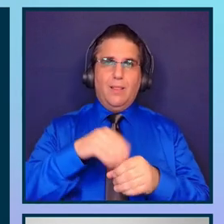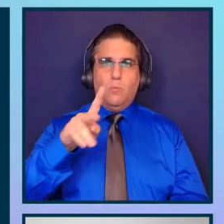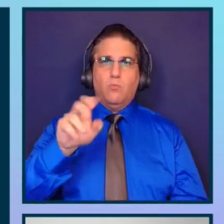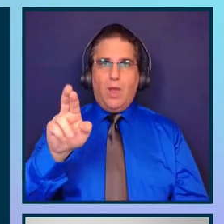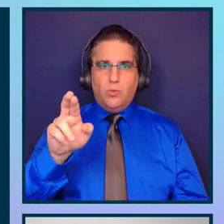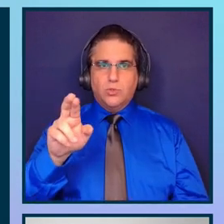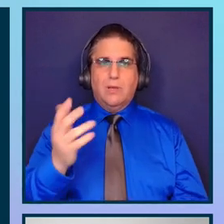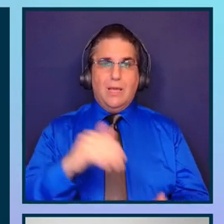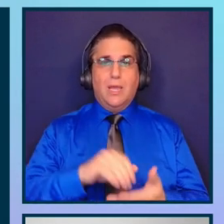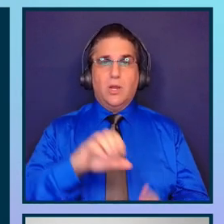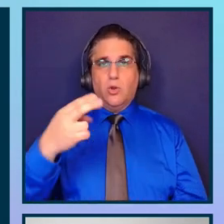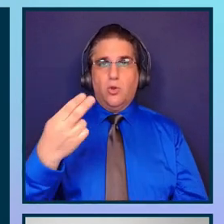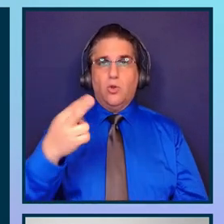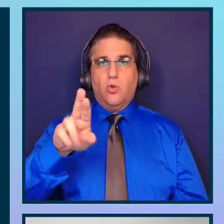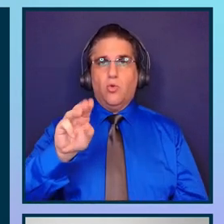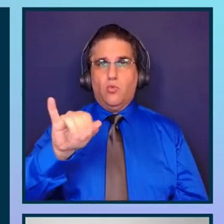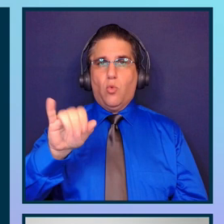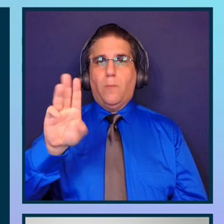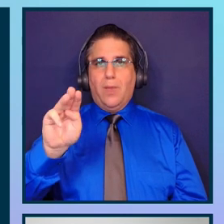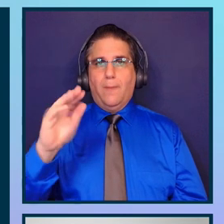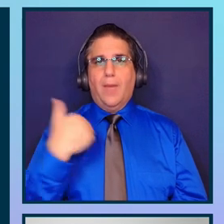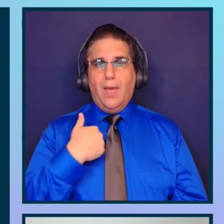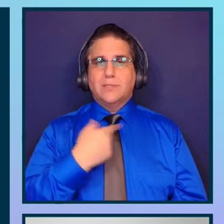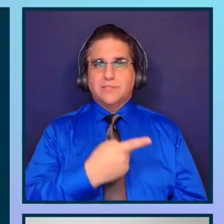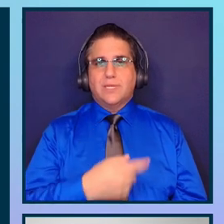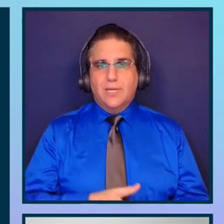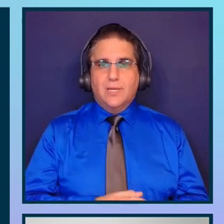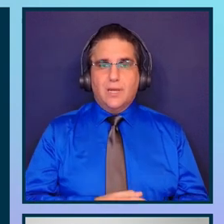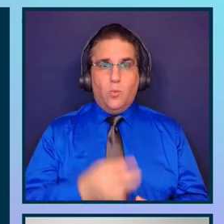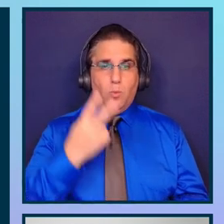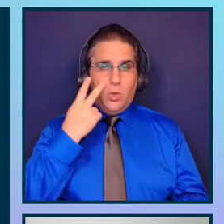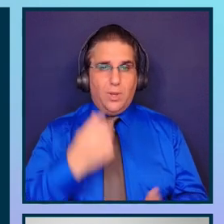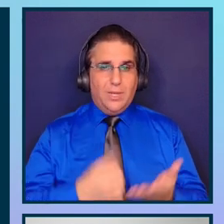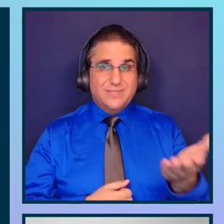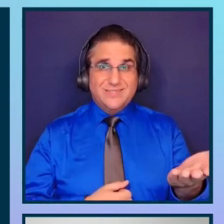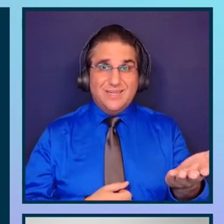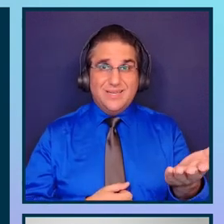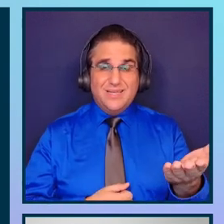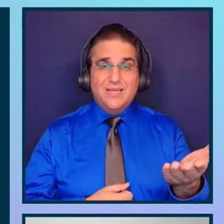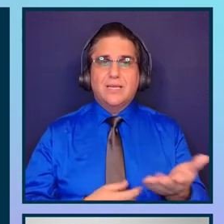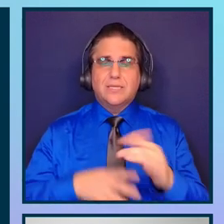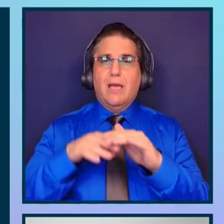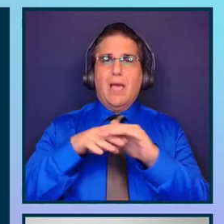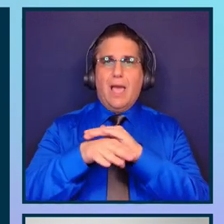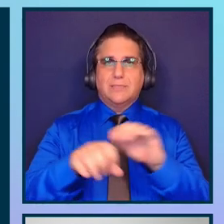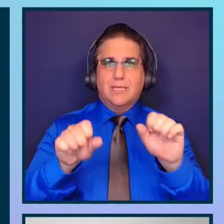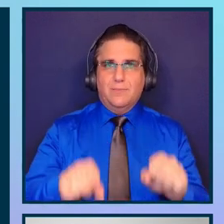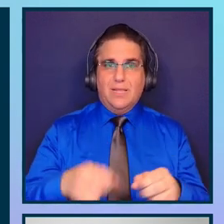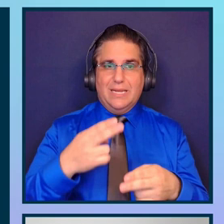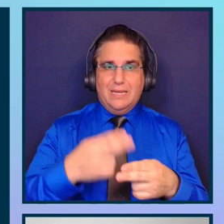Again, Chromium has it. And what you can see here is the accessibility name